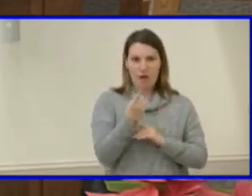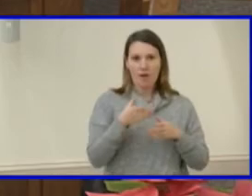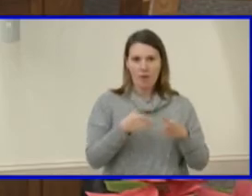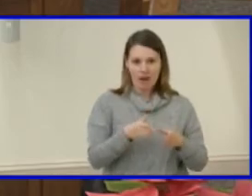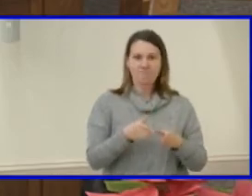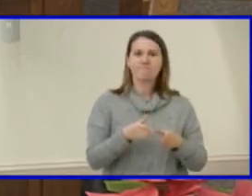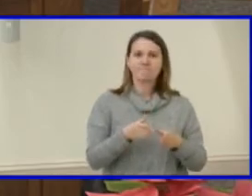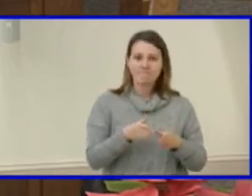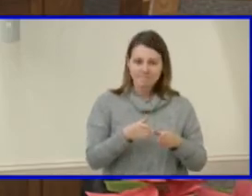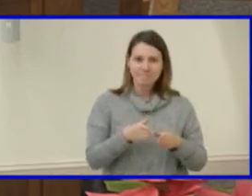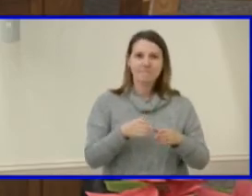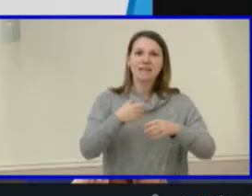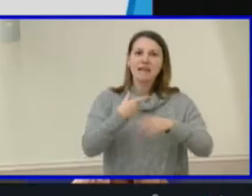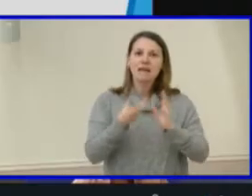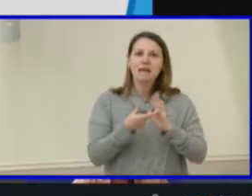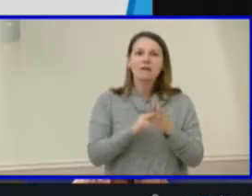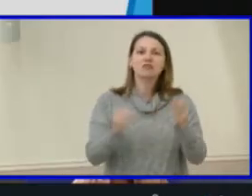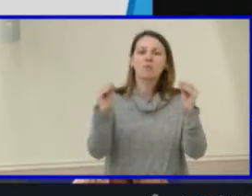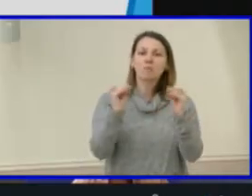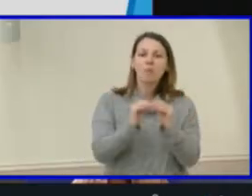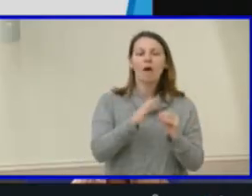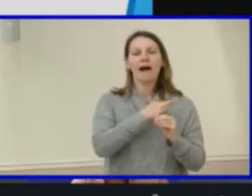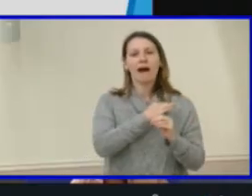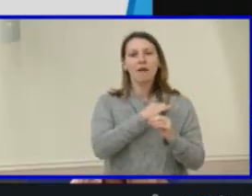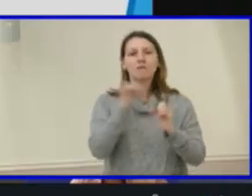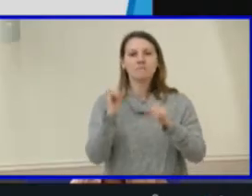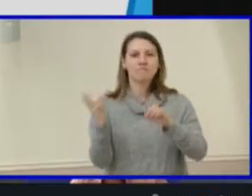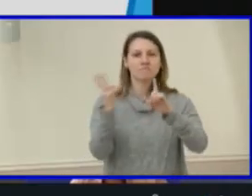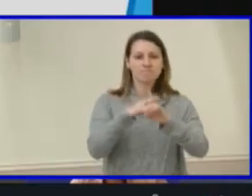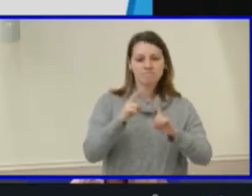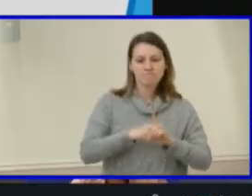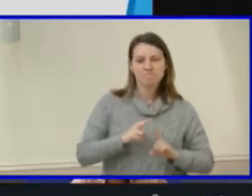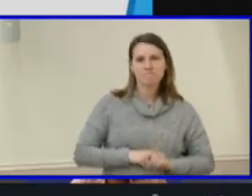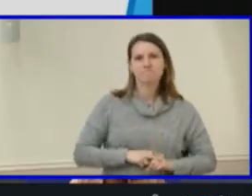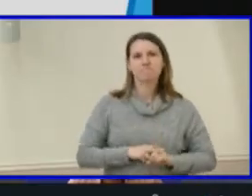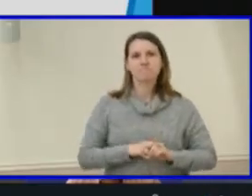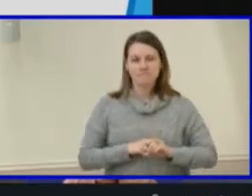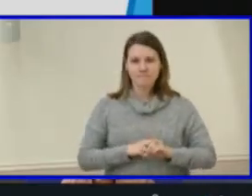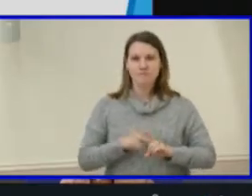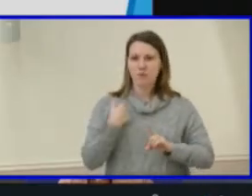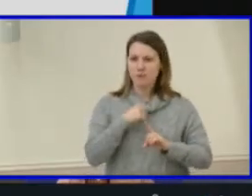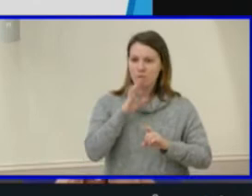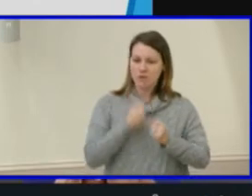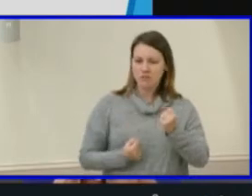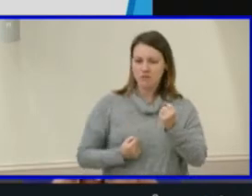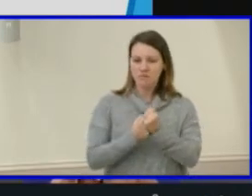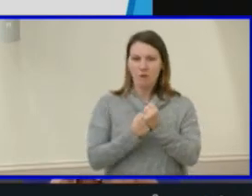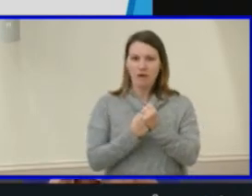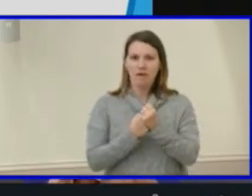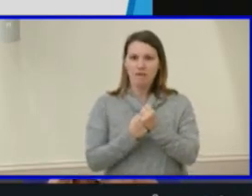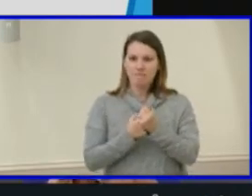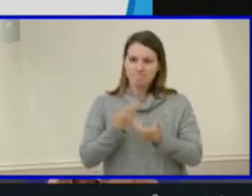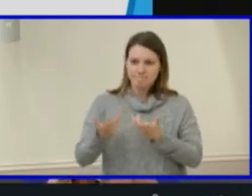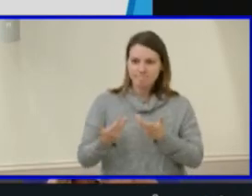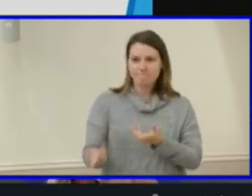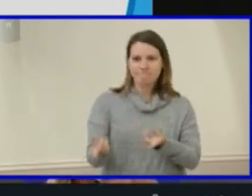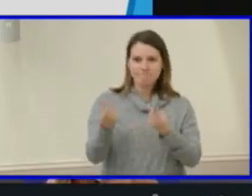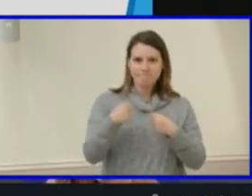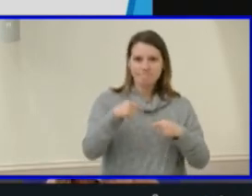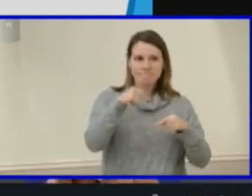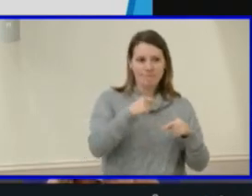a broadened applicant pool with the Henrico County Public School provided supports to navigate the Maggie L. Walker Governor School